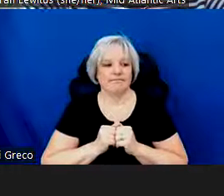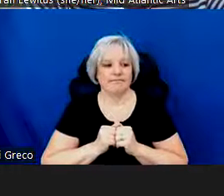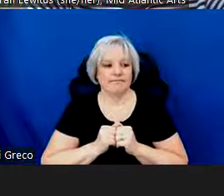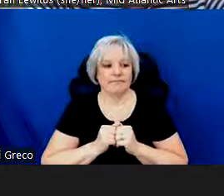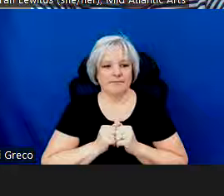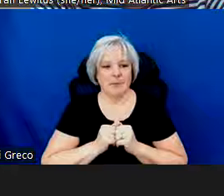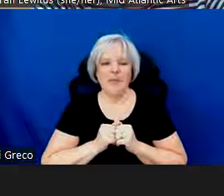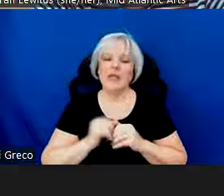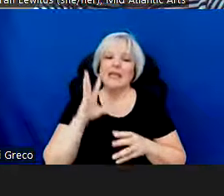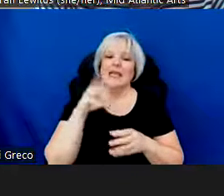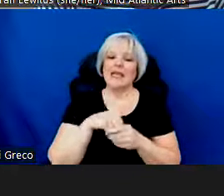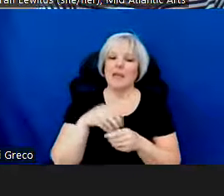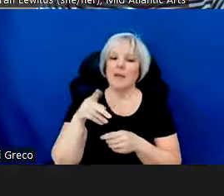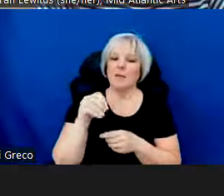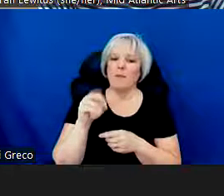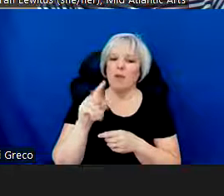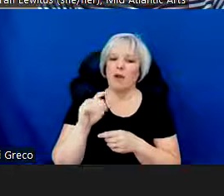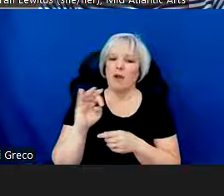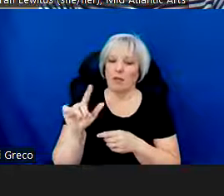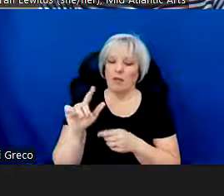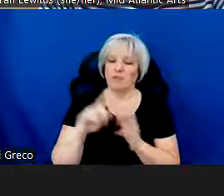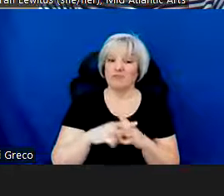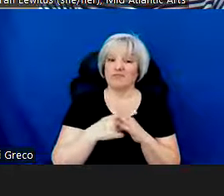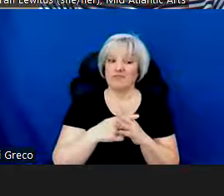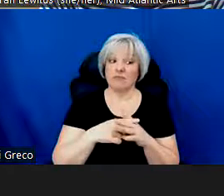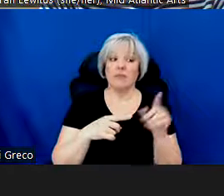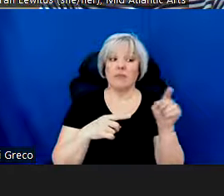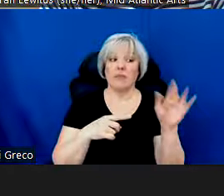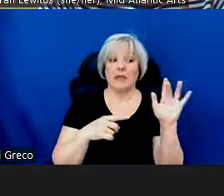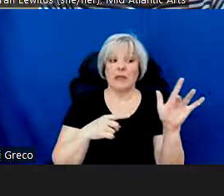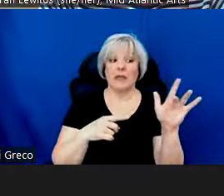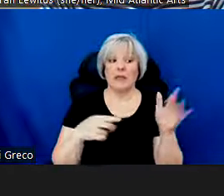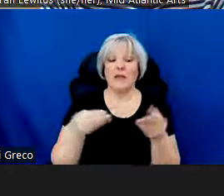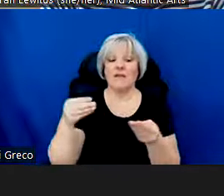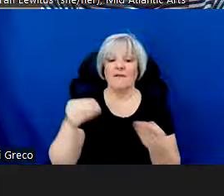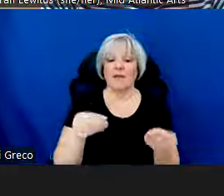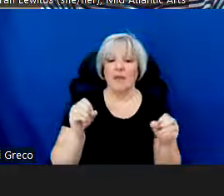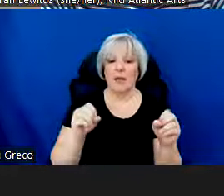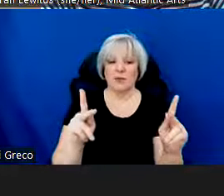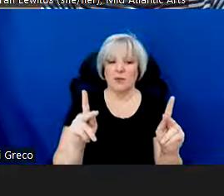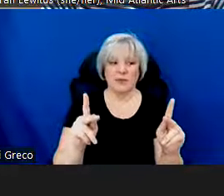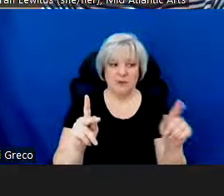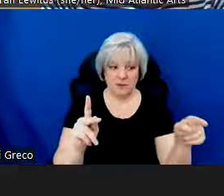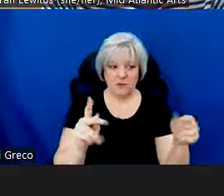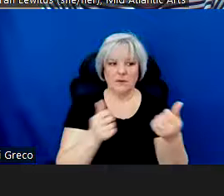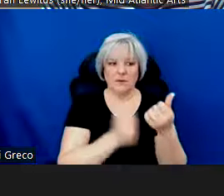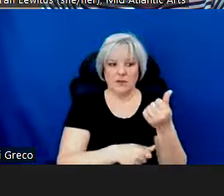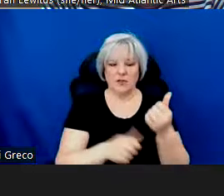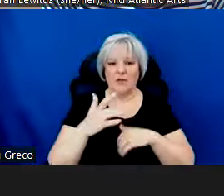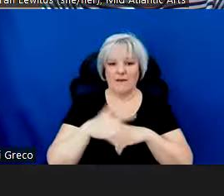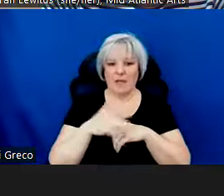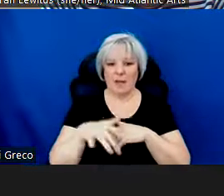When you're in the portal, to start your application, click on Funding Opportunities under Available Applications.